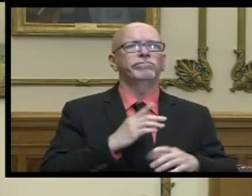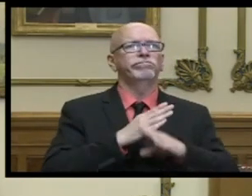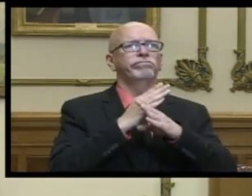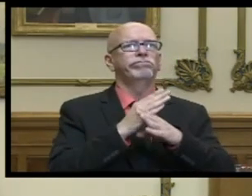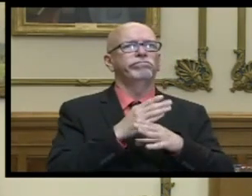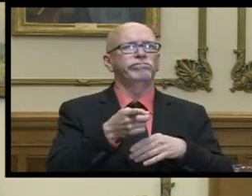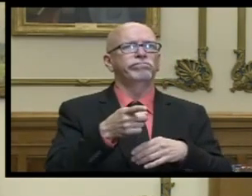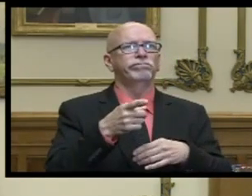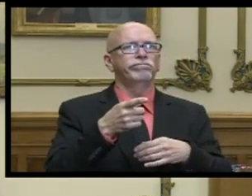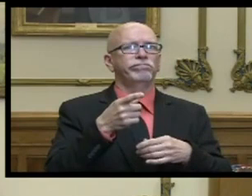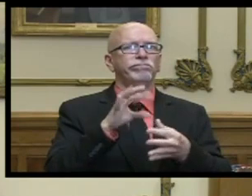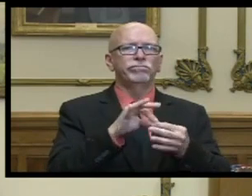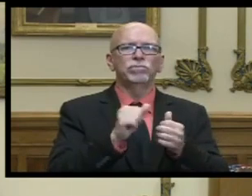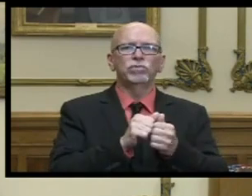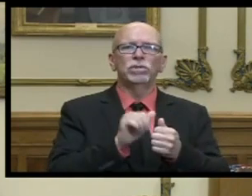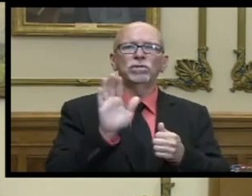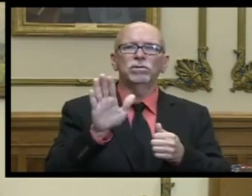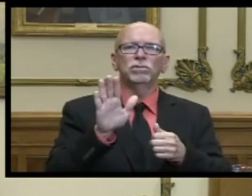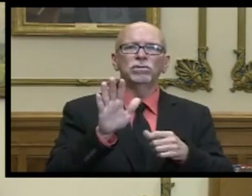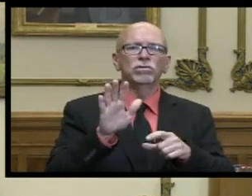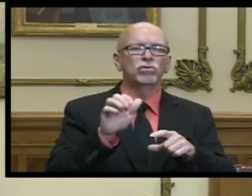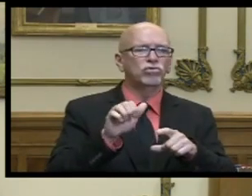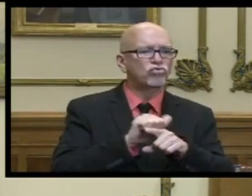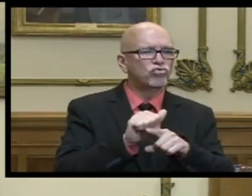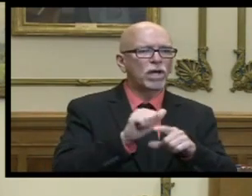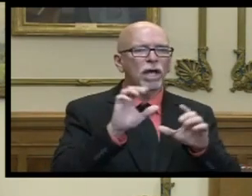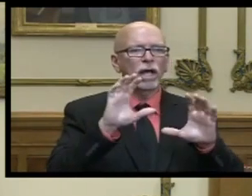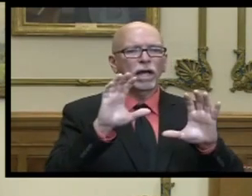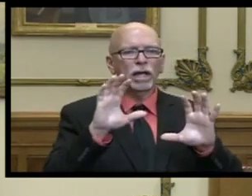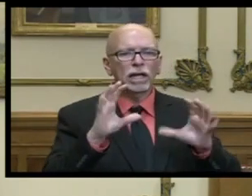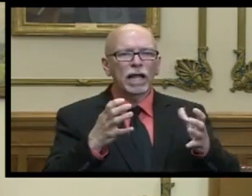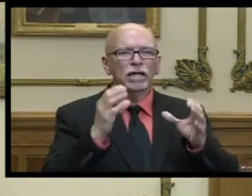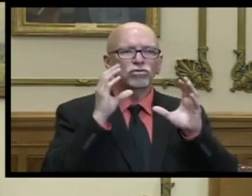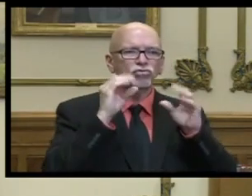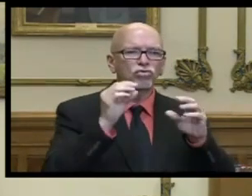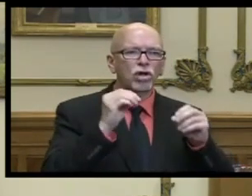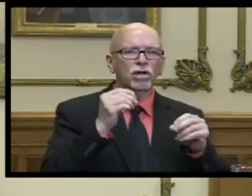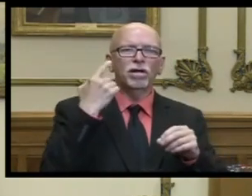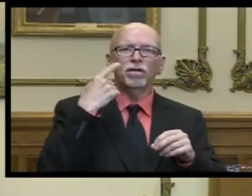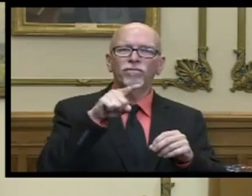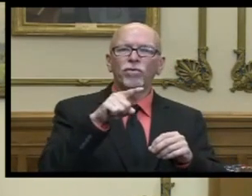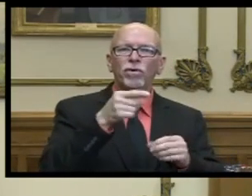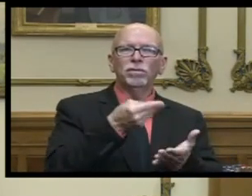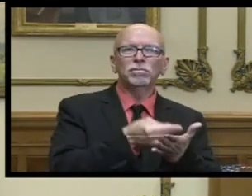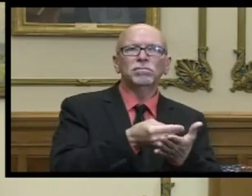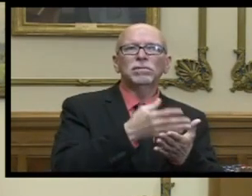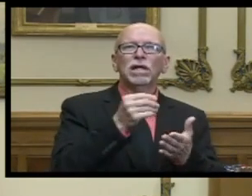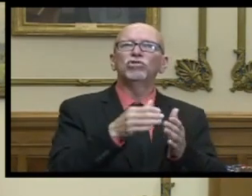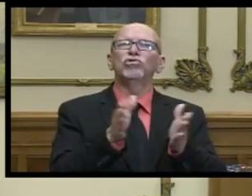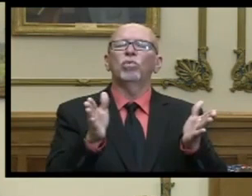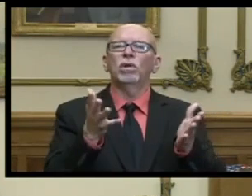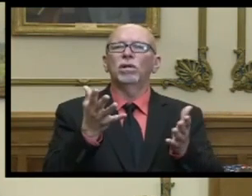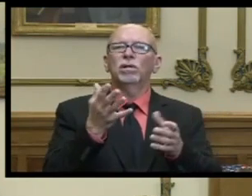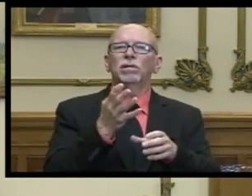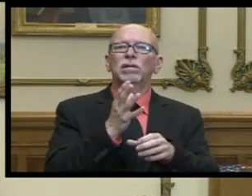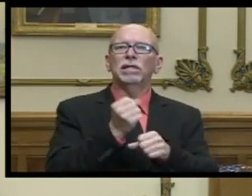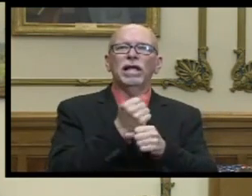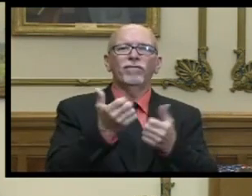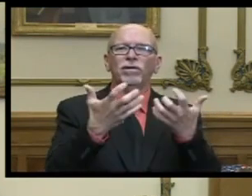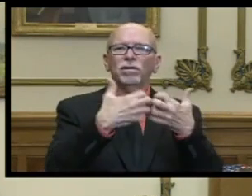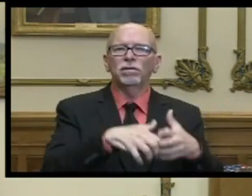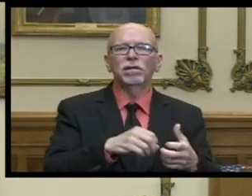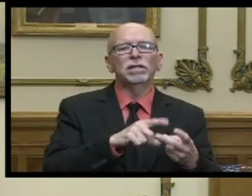they have to jump when it comes to returning to in-class instruction as far as fiscally and just in general getting a plan together